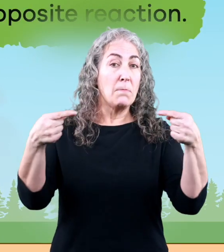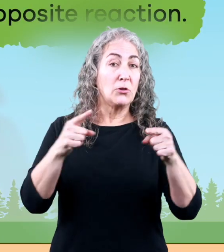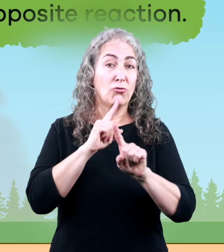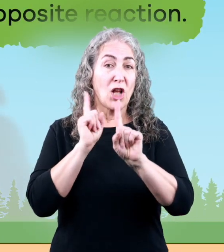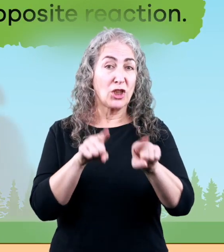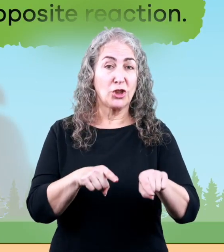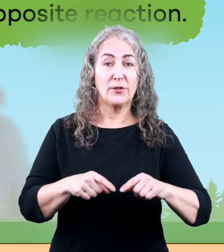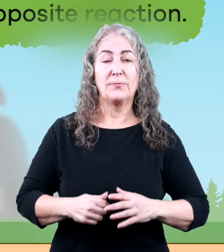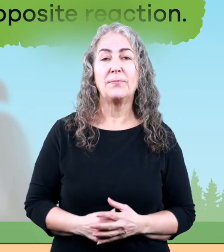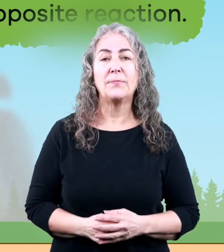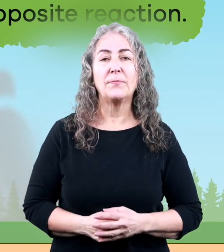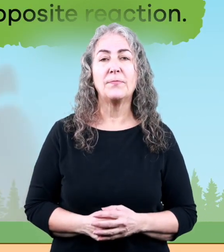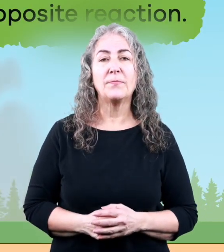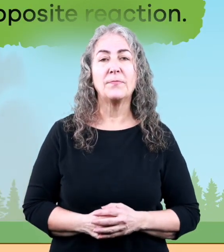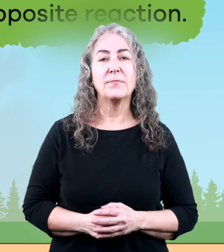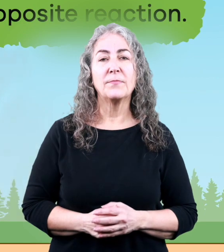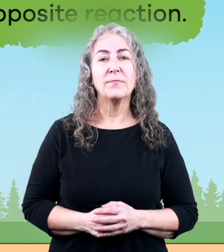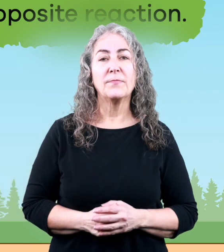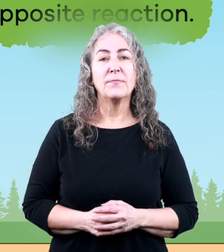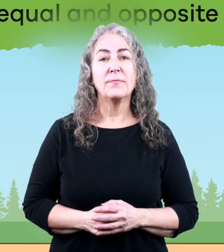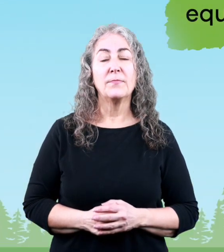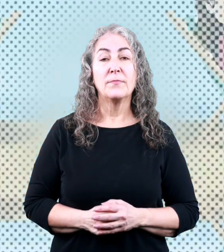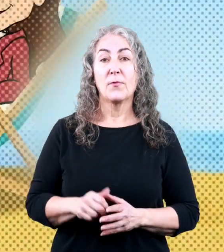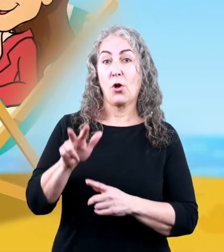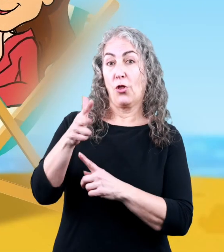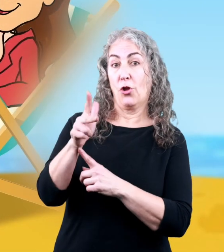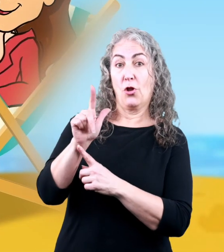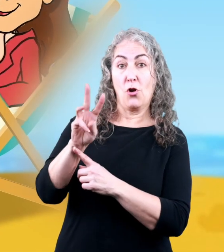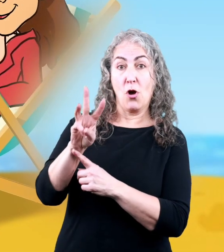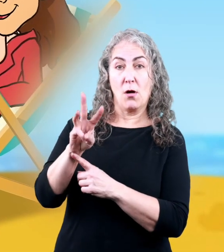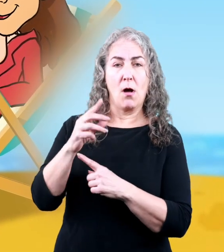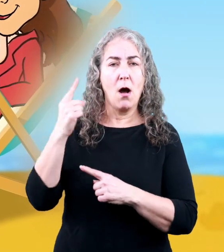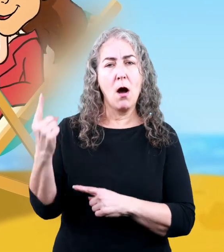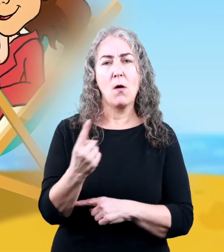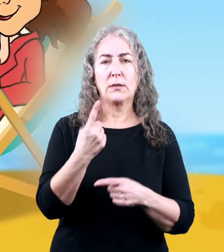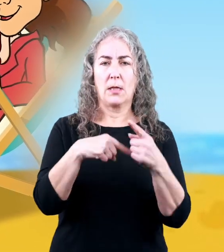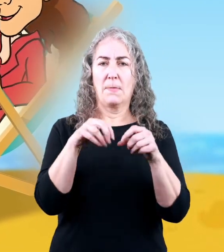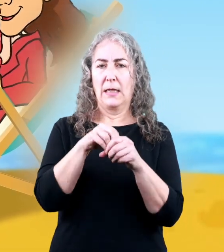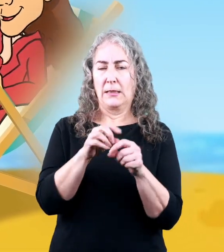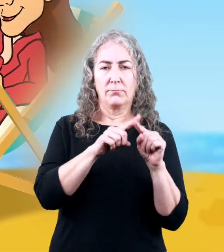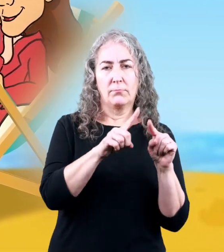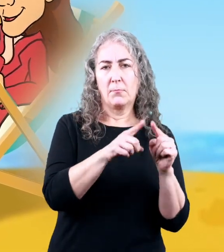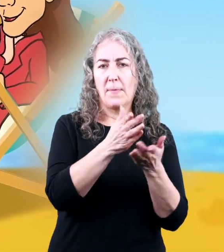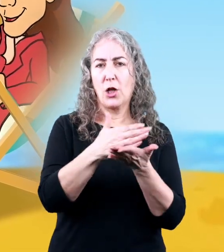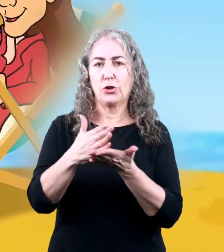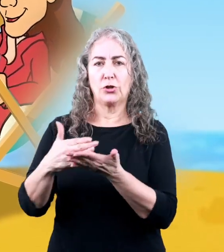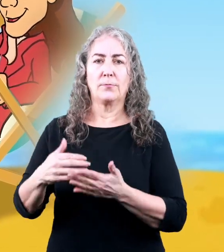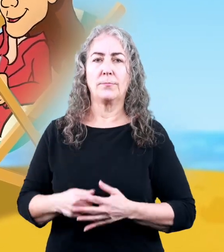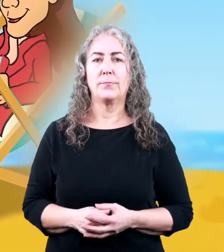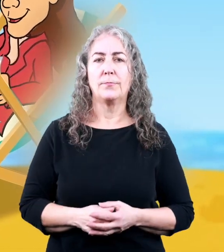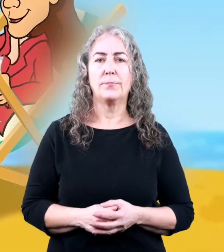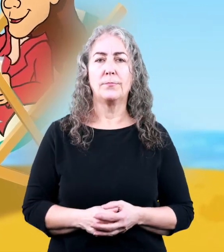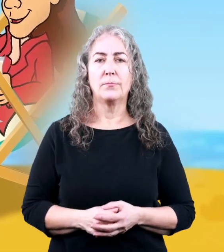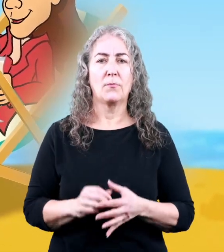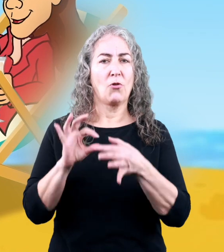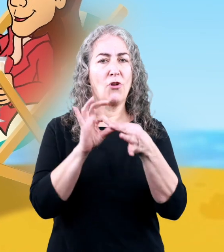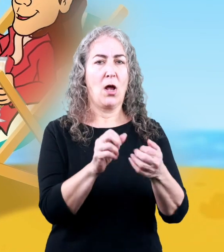there is an equal and opposite reaction. This third law always comes in pairs